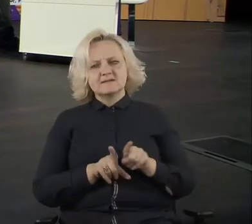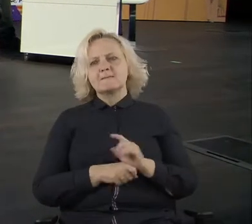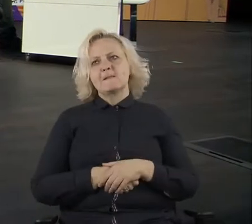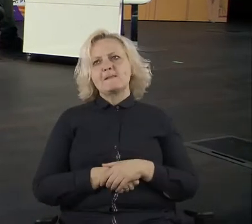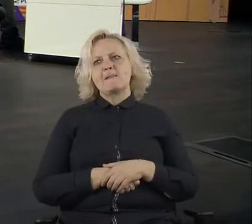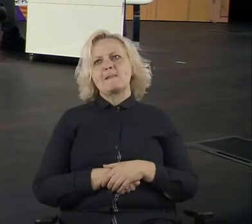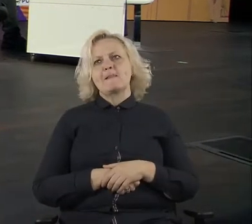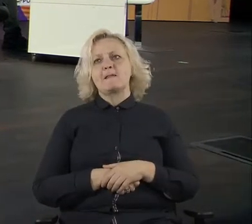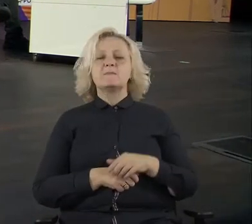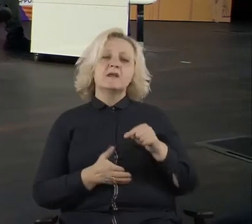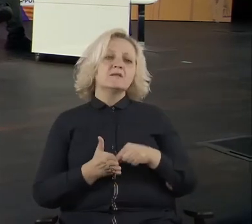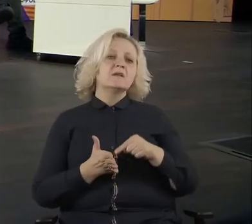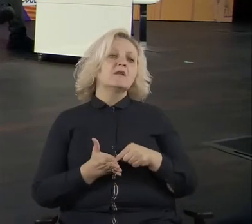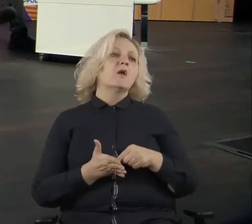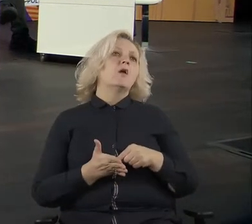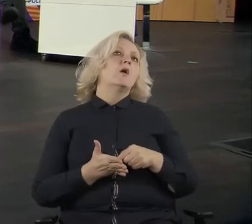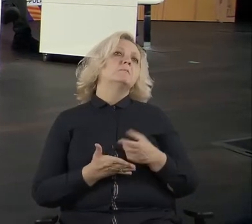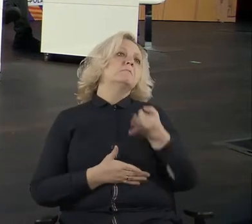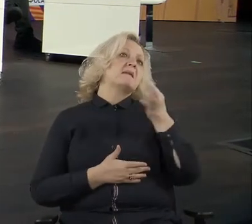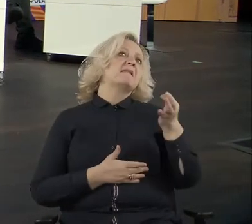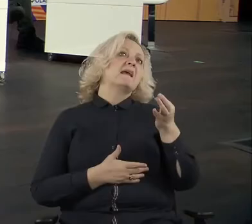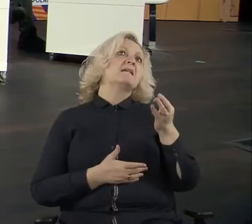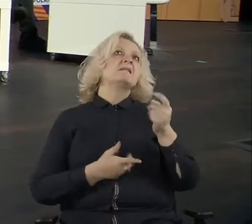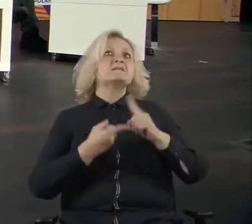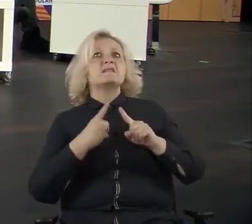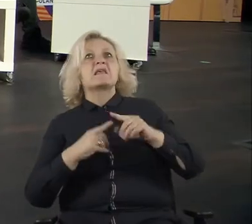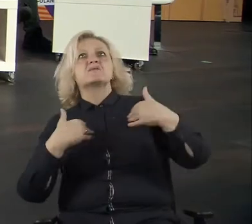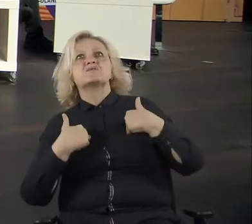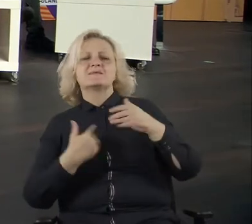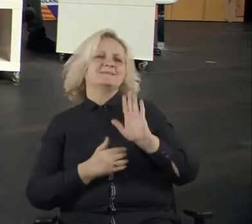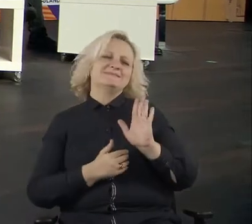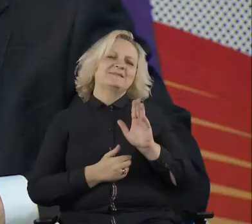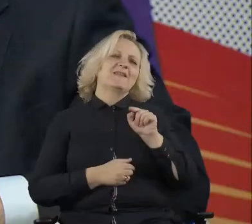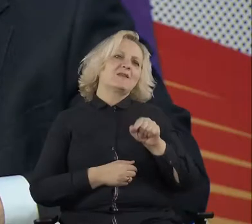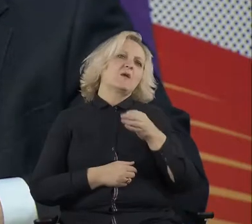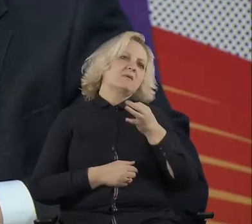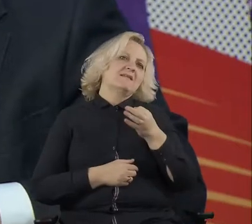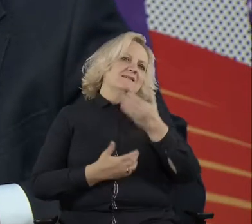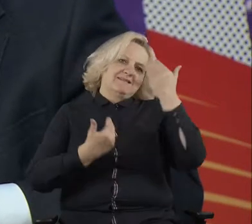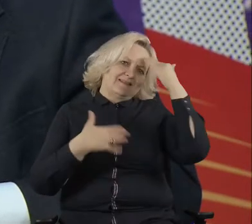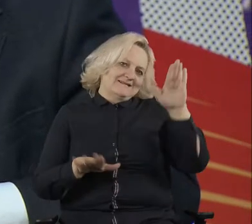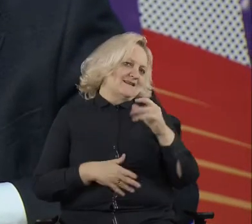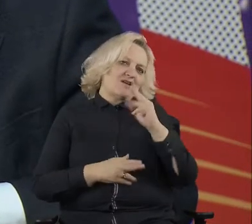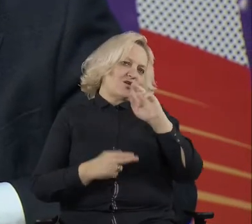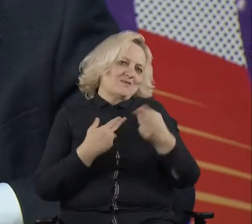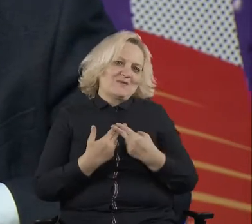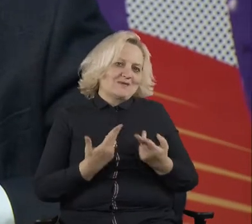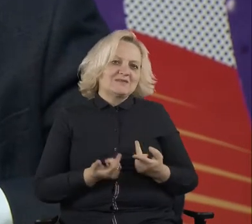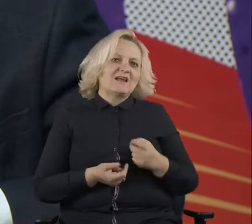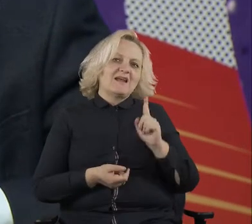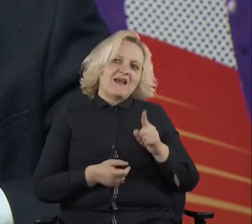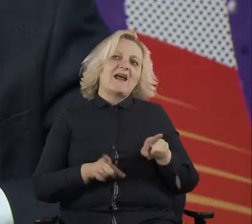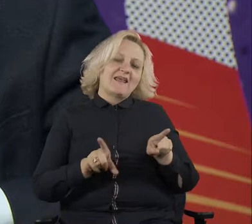life? We are, we are not able to answer that question, but thank you very much for bringing it on. Uh, there, there is a question,